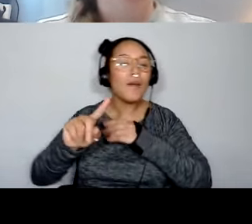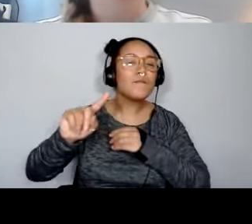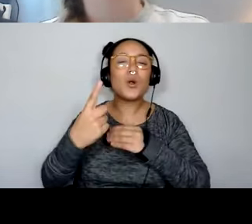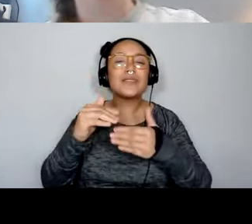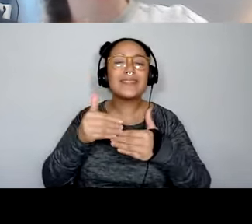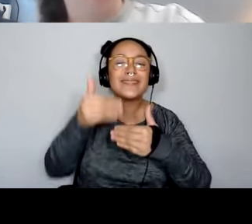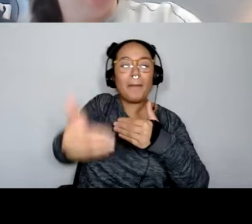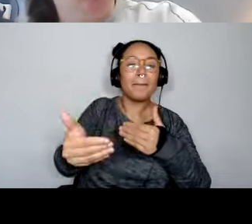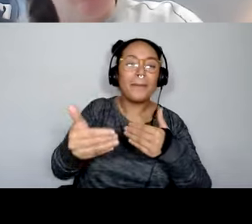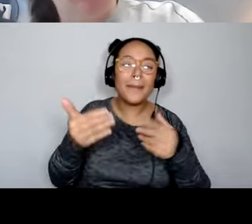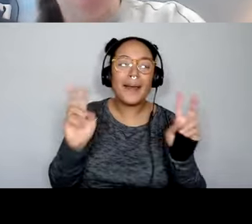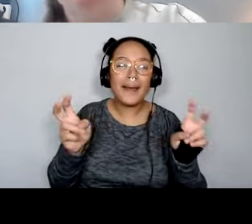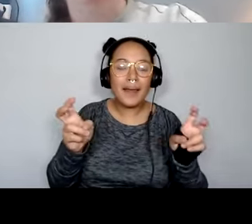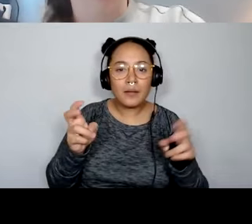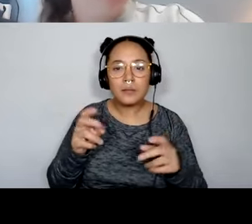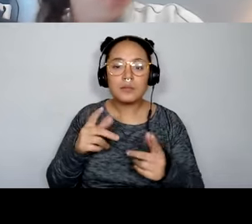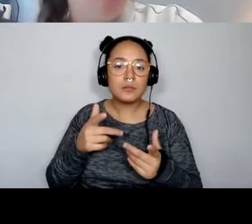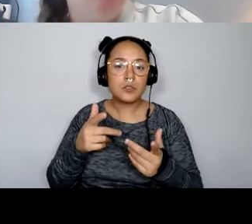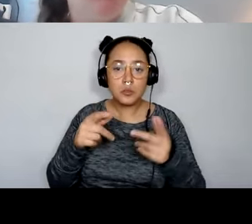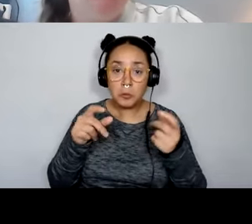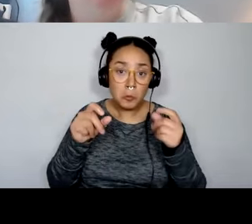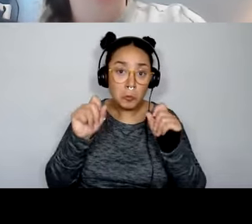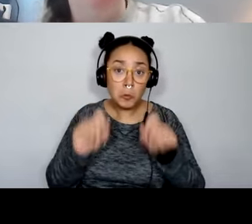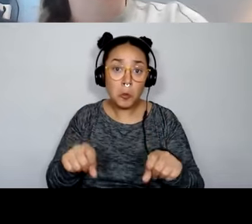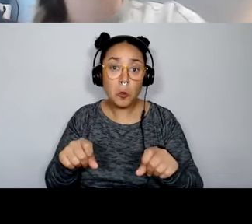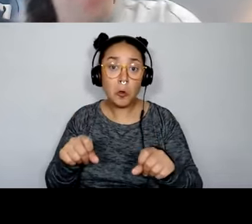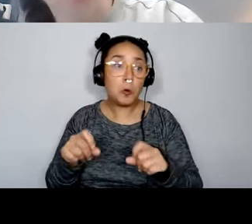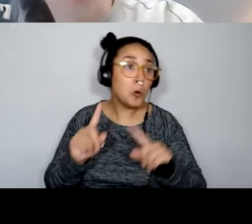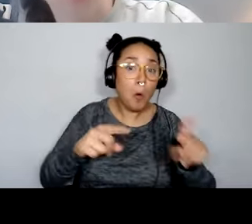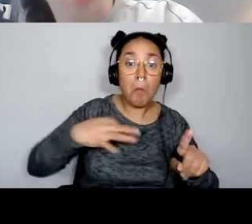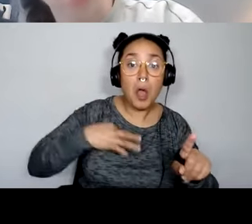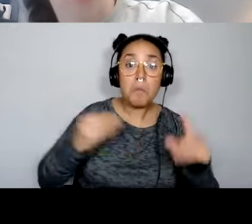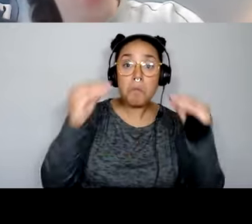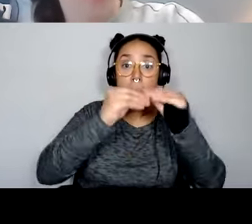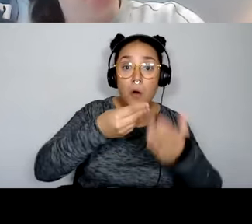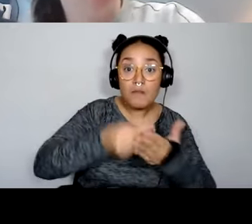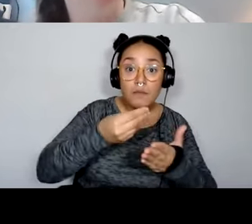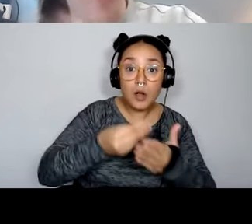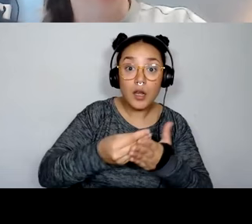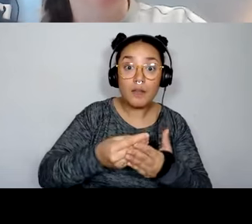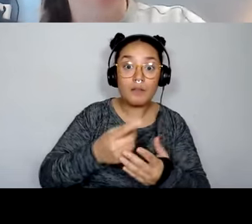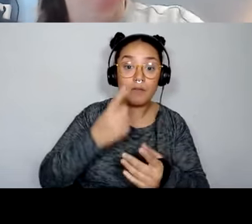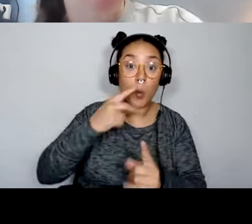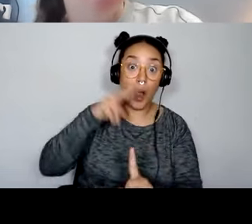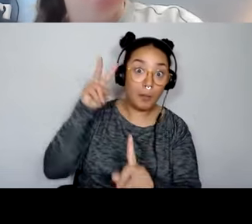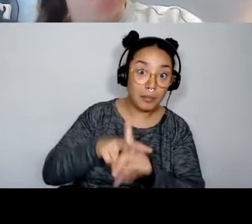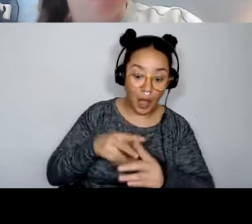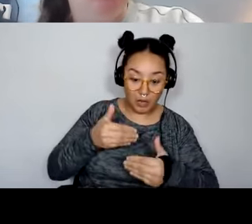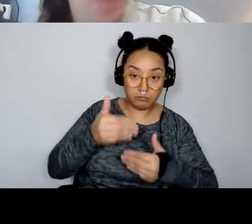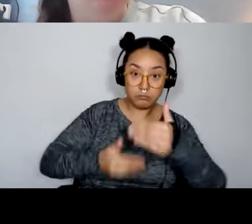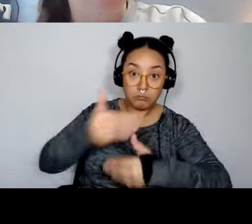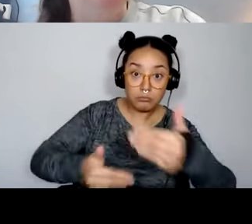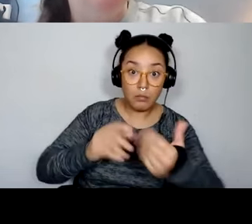And you may actually go out and seek additional funding to actually implement the, the fulsome, um,